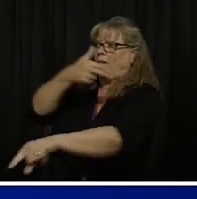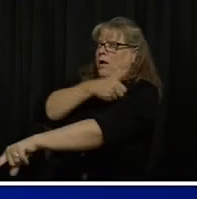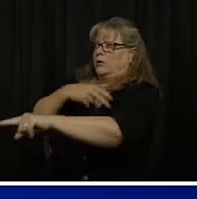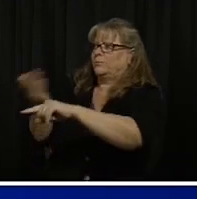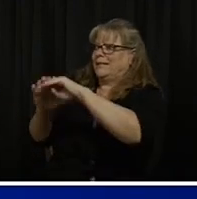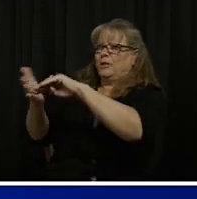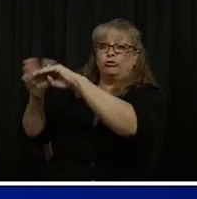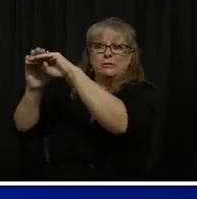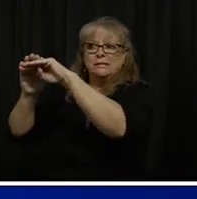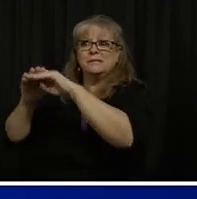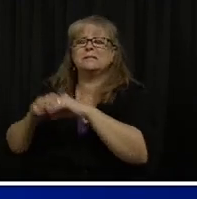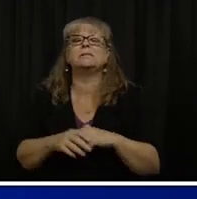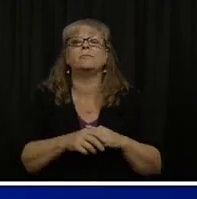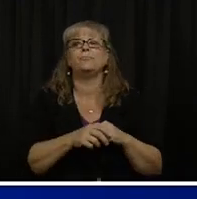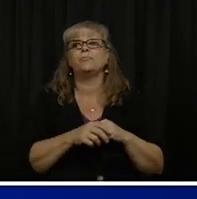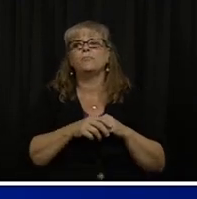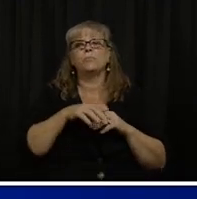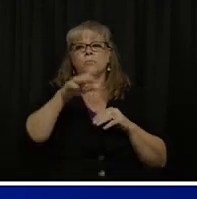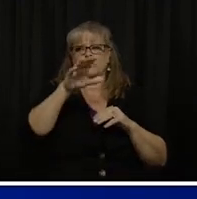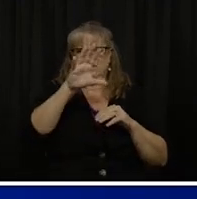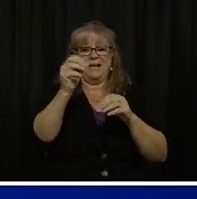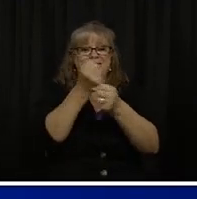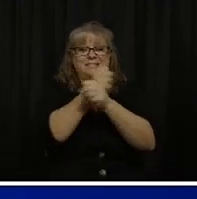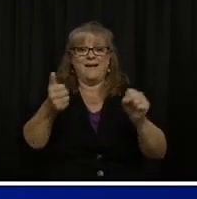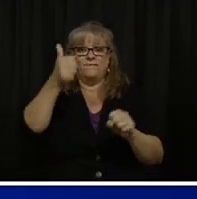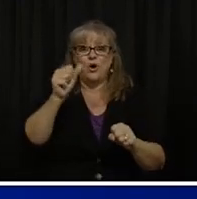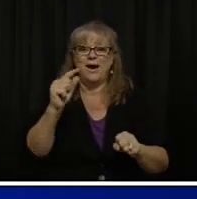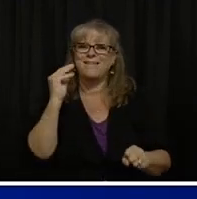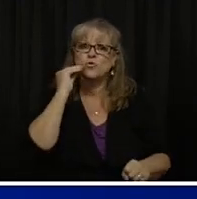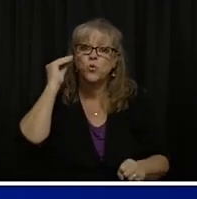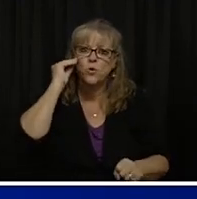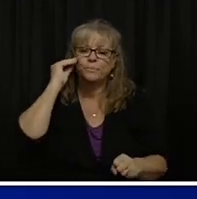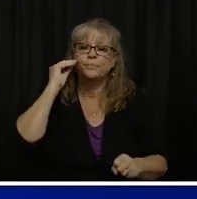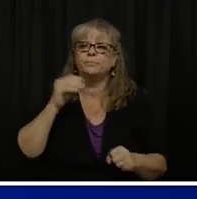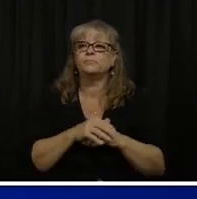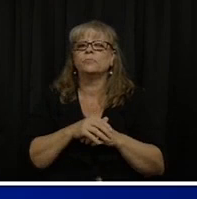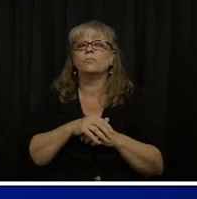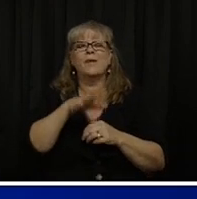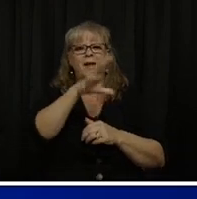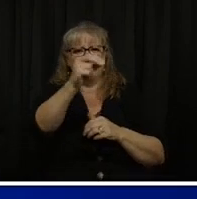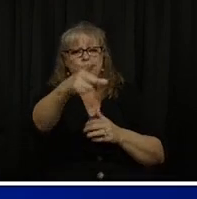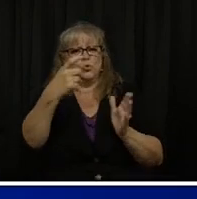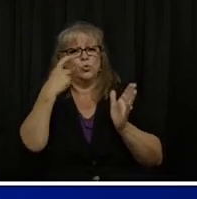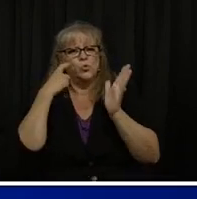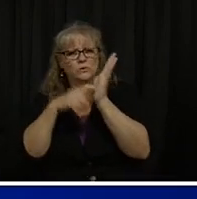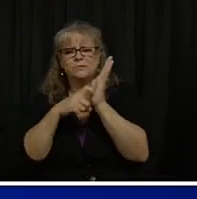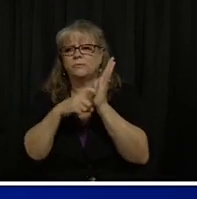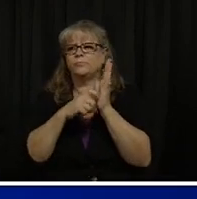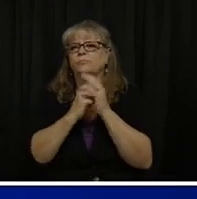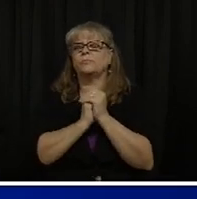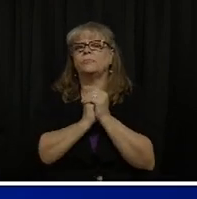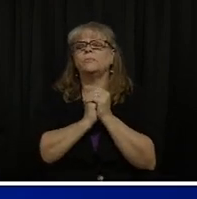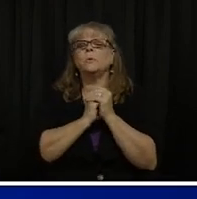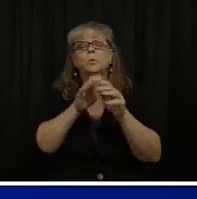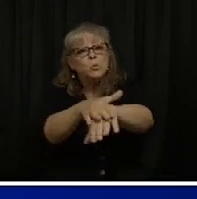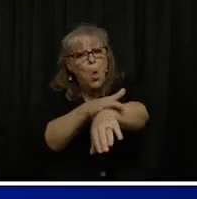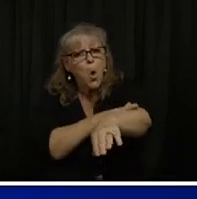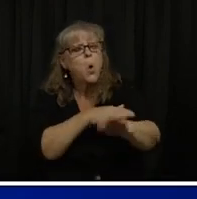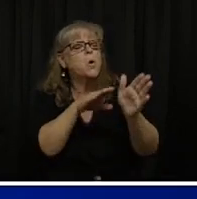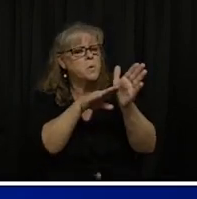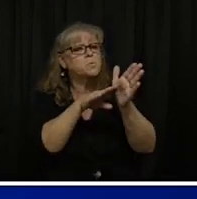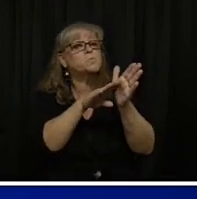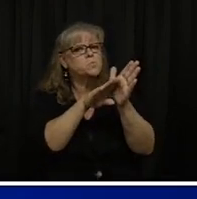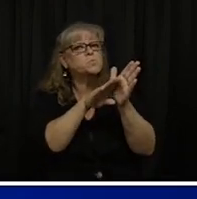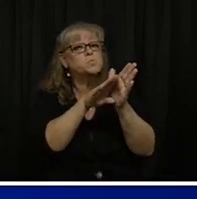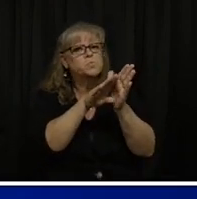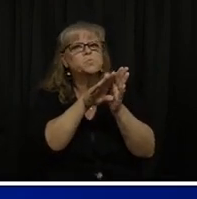you can see by that red line is that we saw a steady decrease in hospitalizations. And if you follow that red line out, we would have continued to see a steady